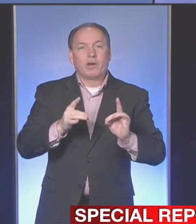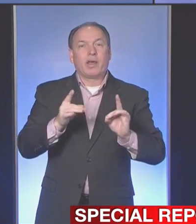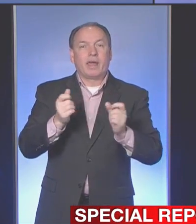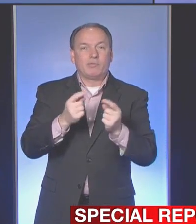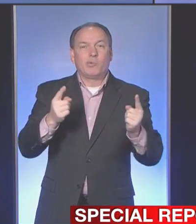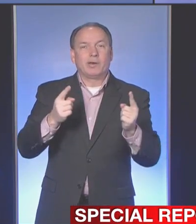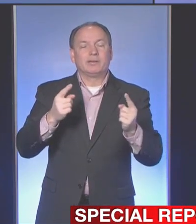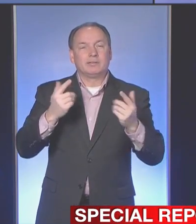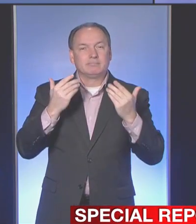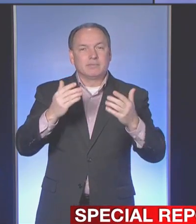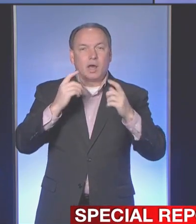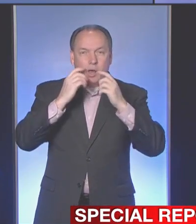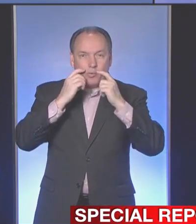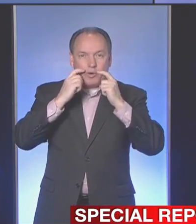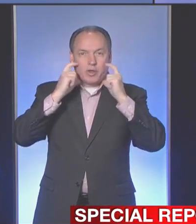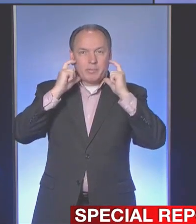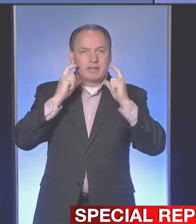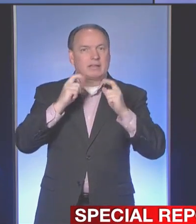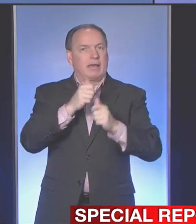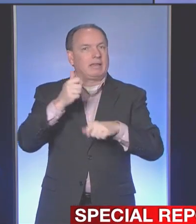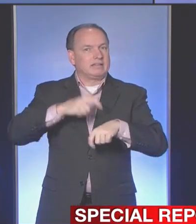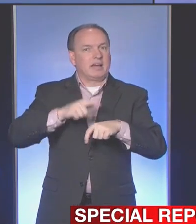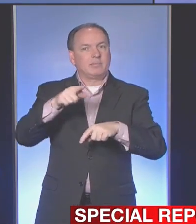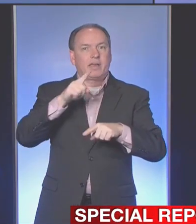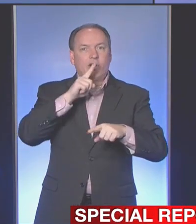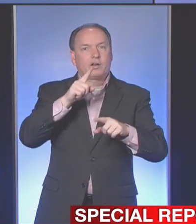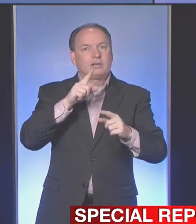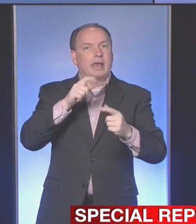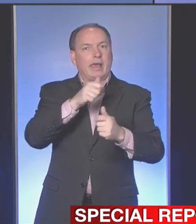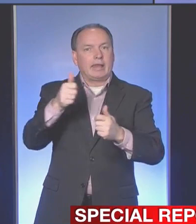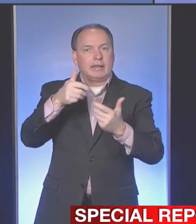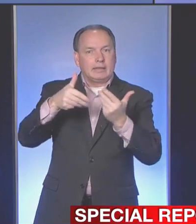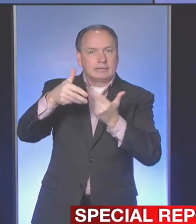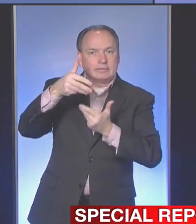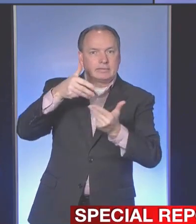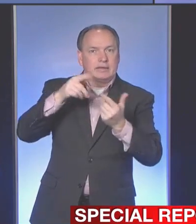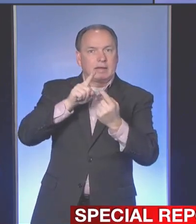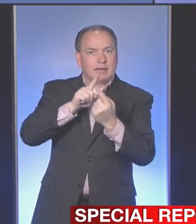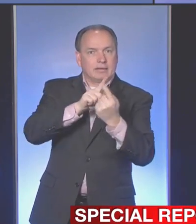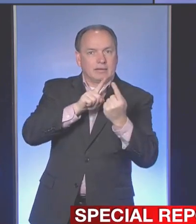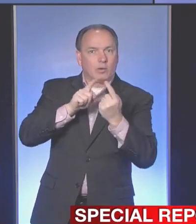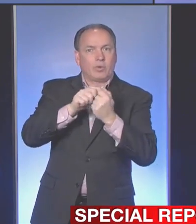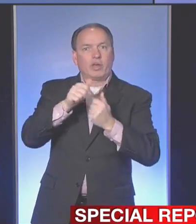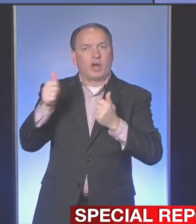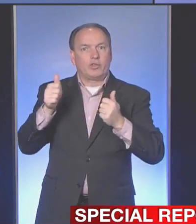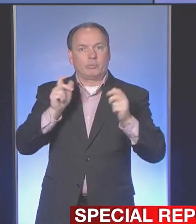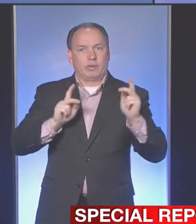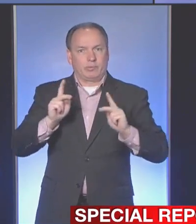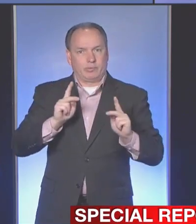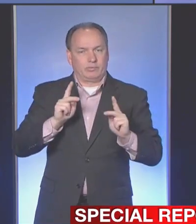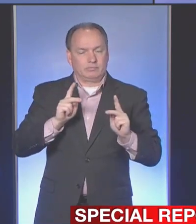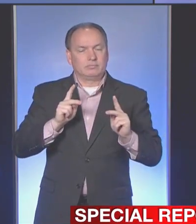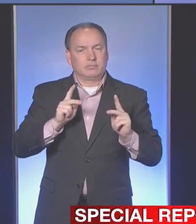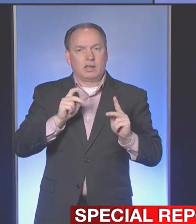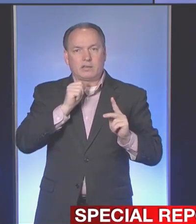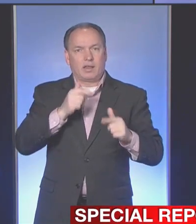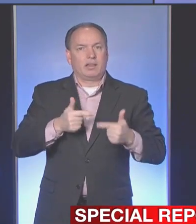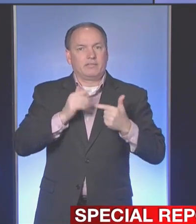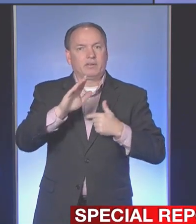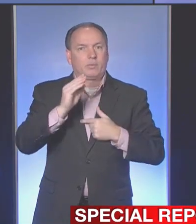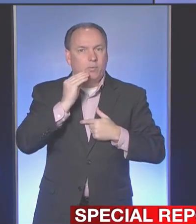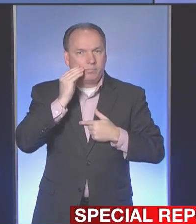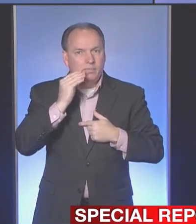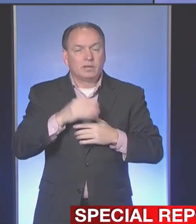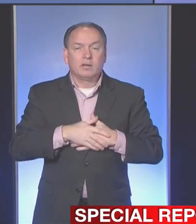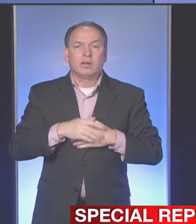would be wearing a mask anytime that they are having an encounter with another person. And so again, going back